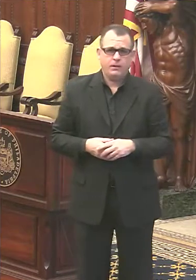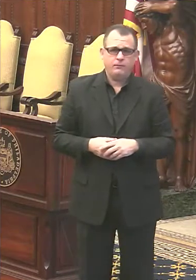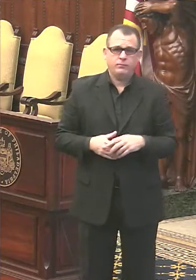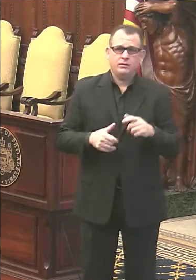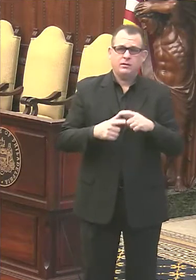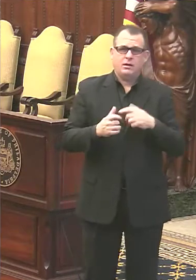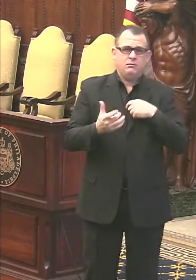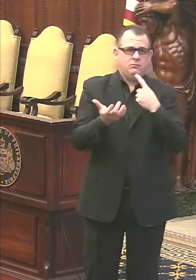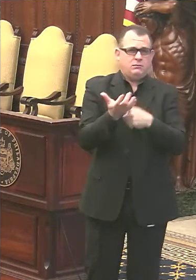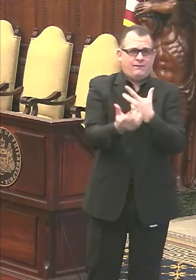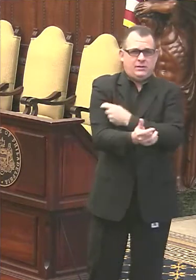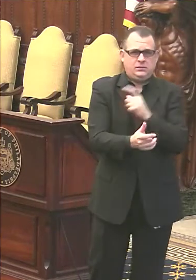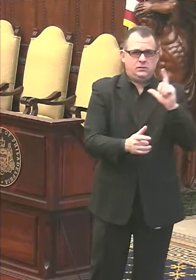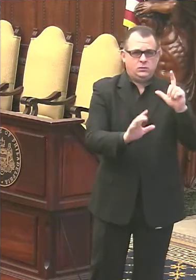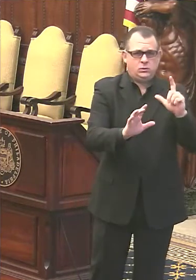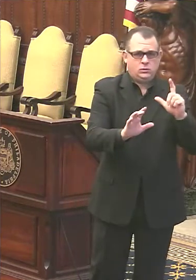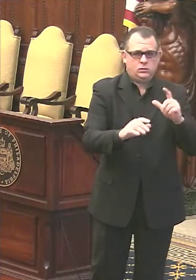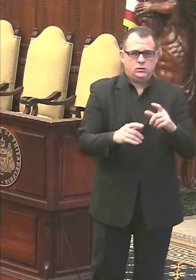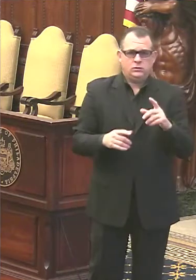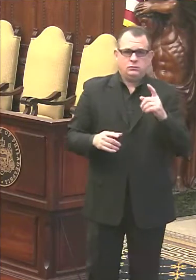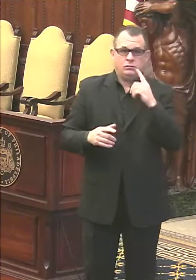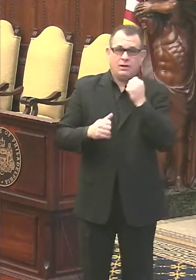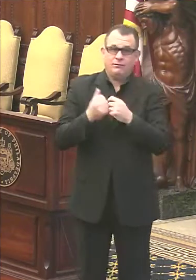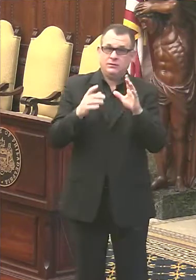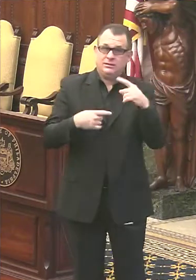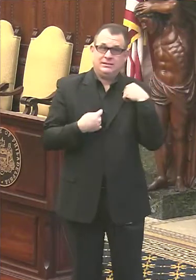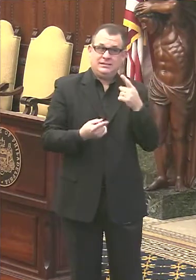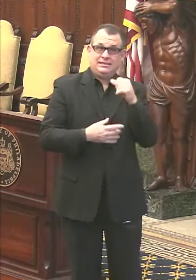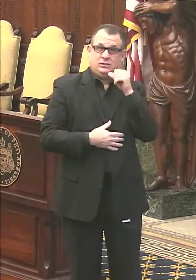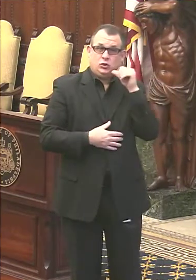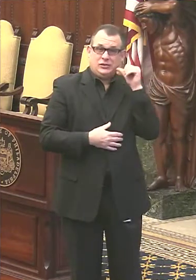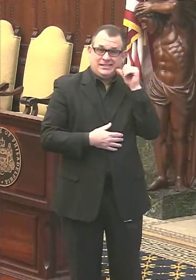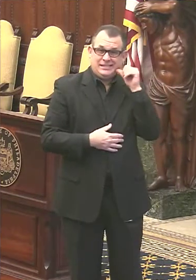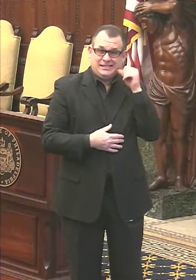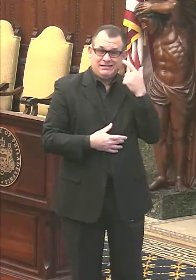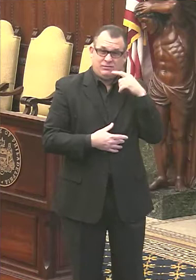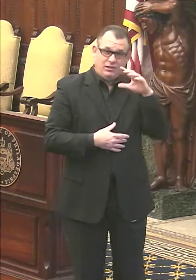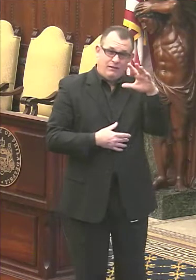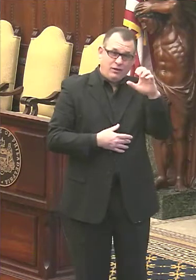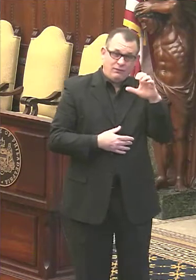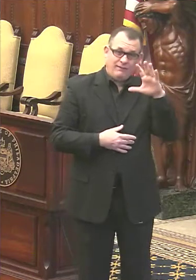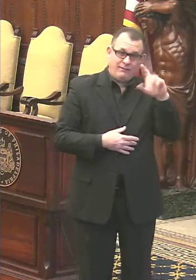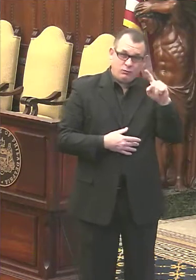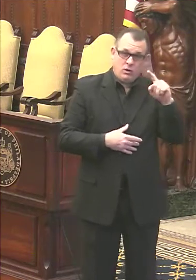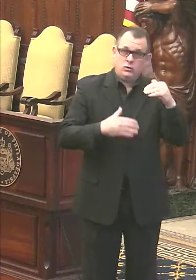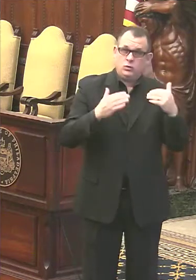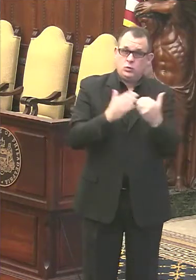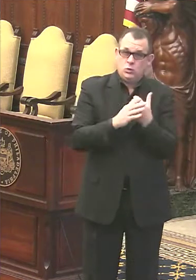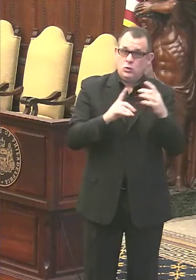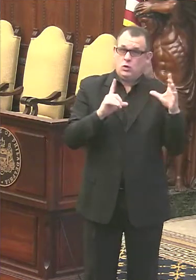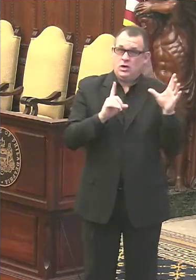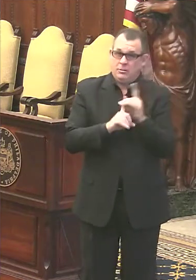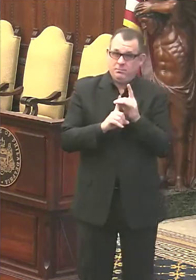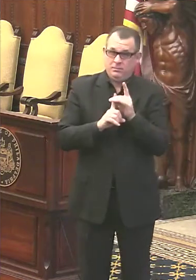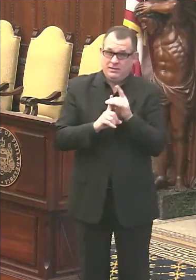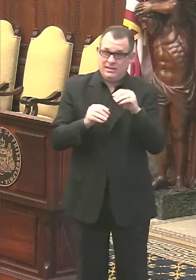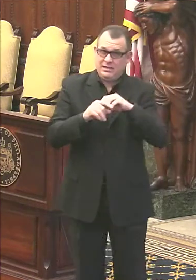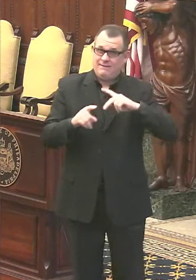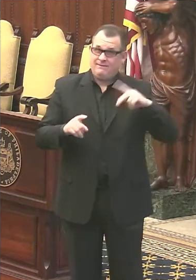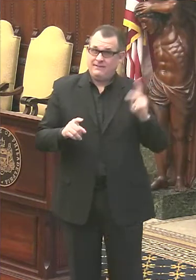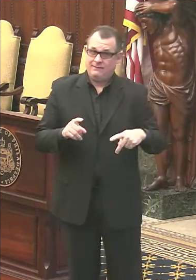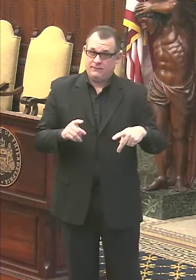So first, here are the numbers. Since this time yesterday, we've identified 551 new cases of the coronavirus in Philadelphia residents,